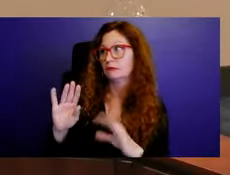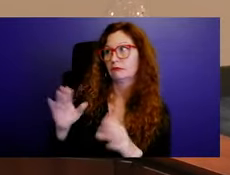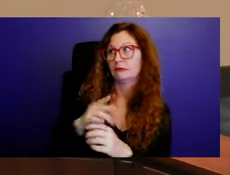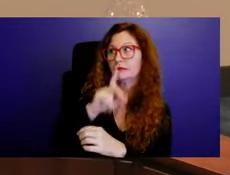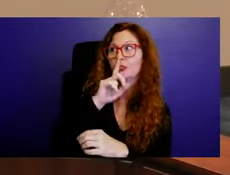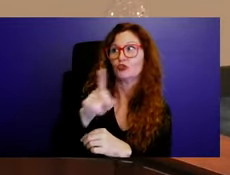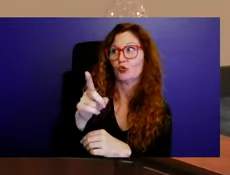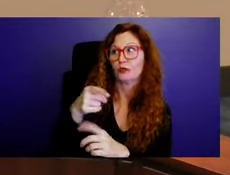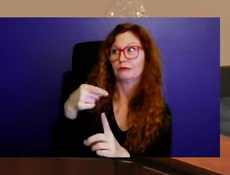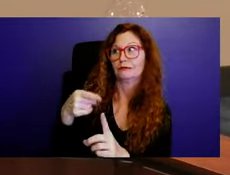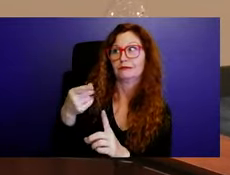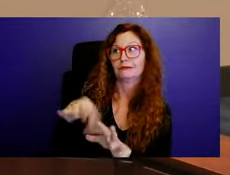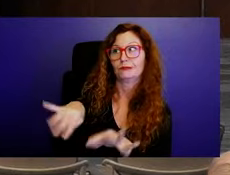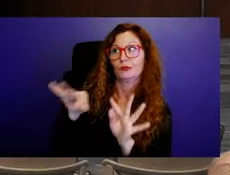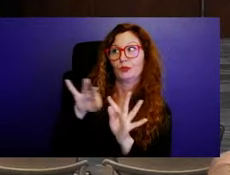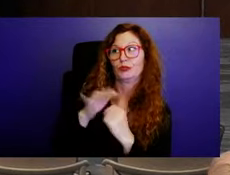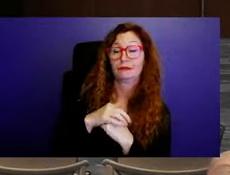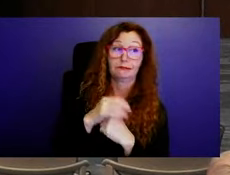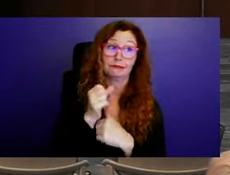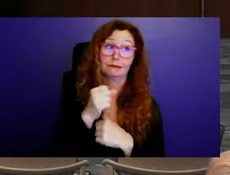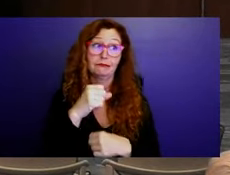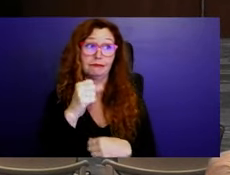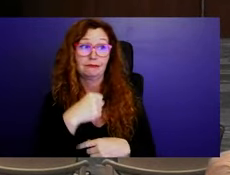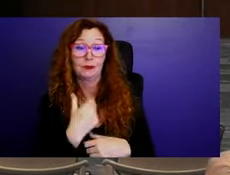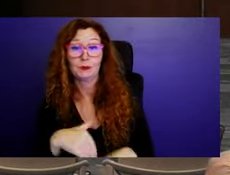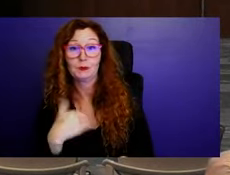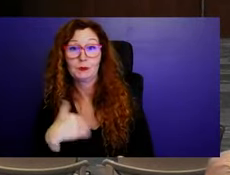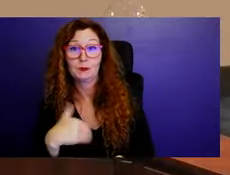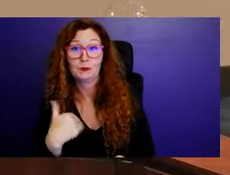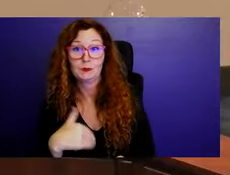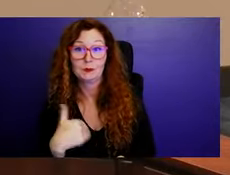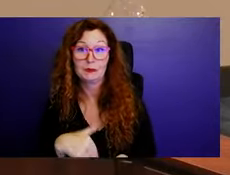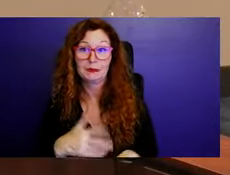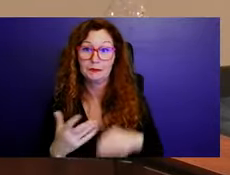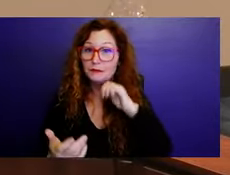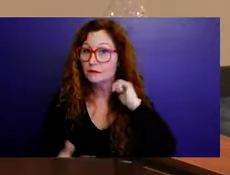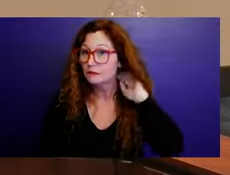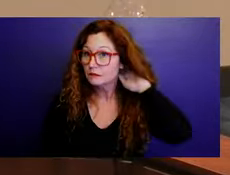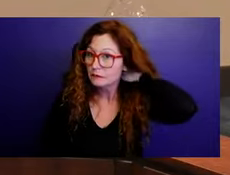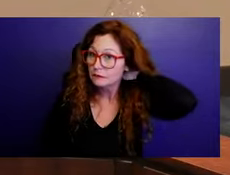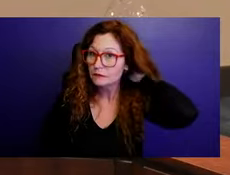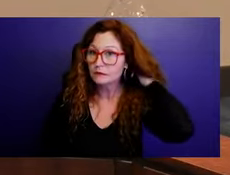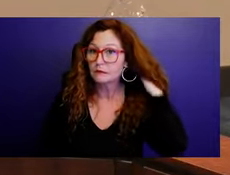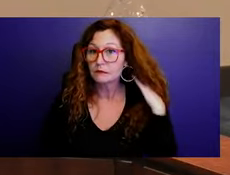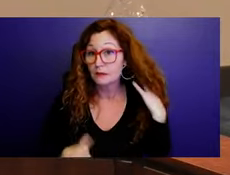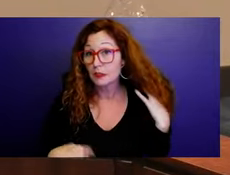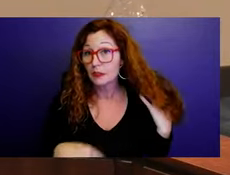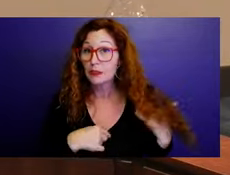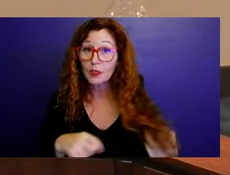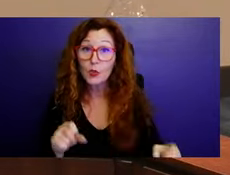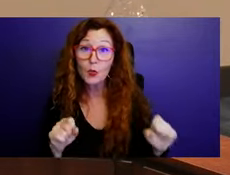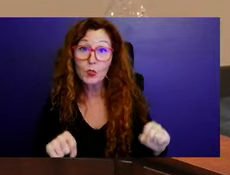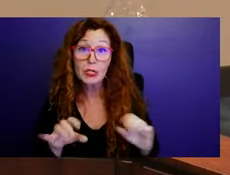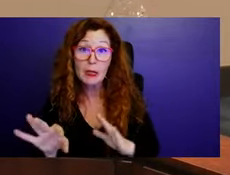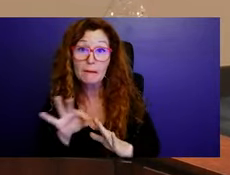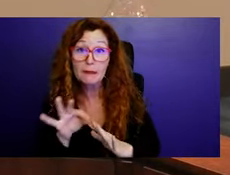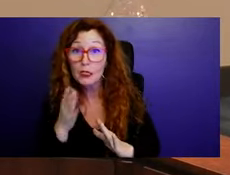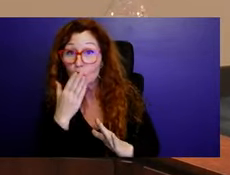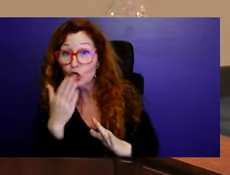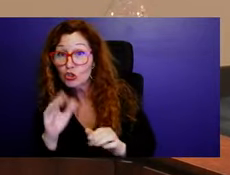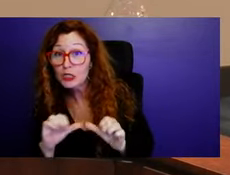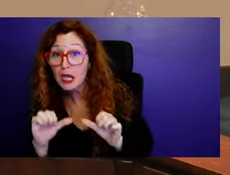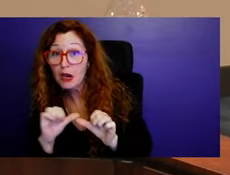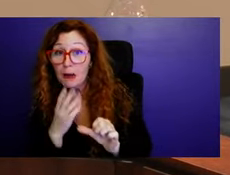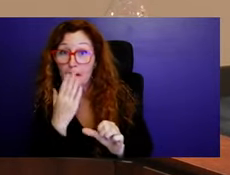and then, and then, I mean, we could kind of like, we can kind of handpick too, right? Look at what's good and it'll, it'll,